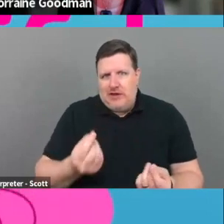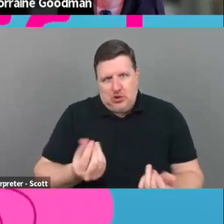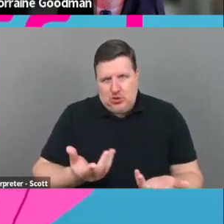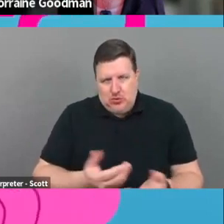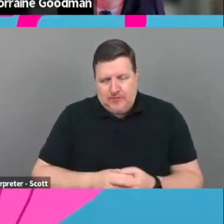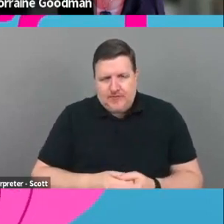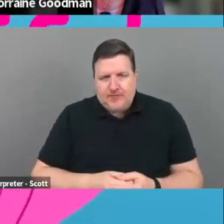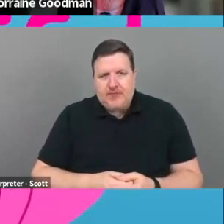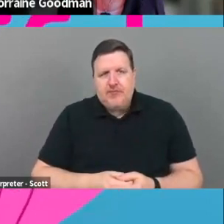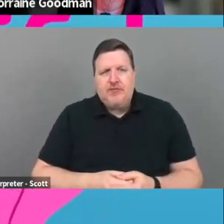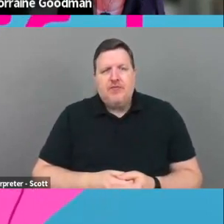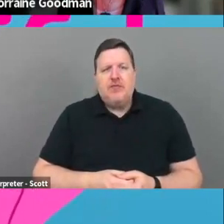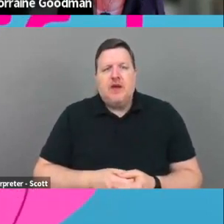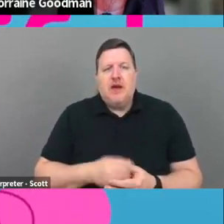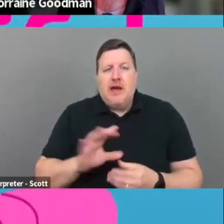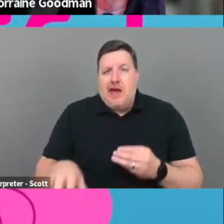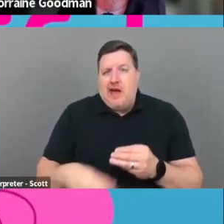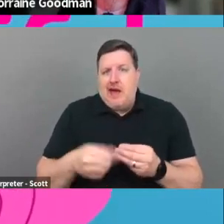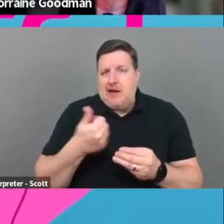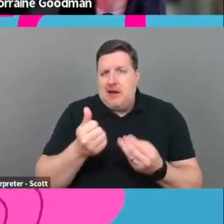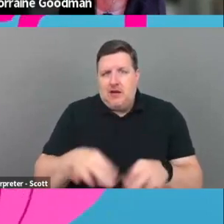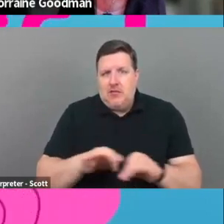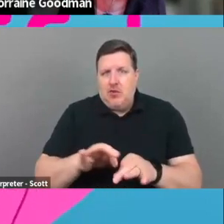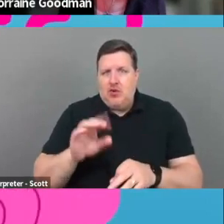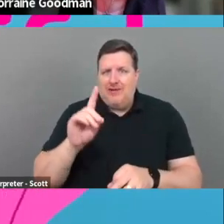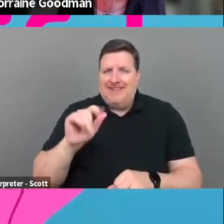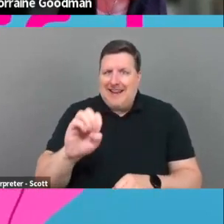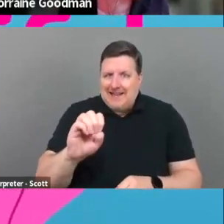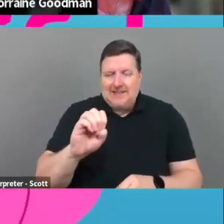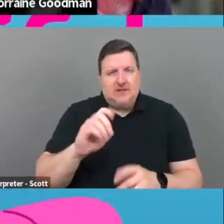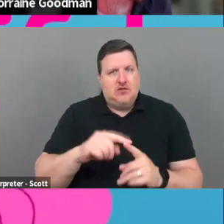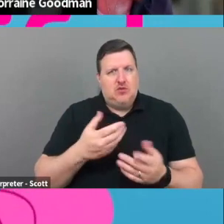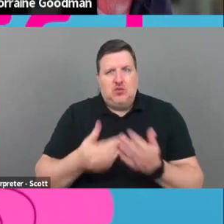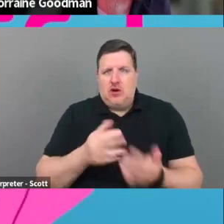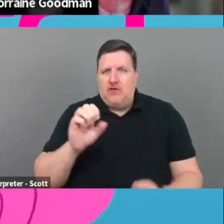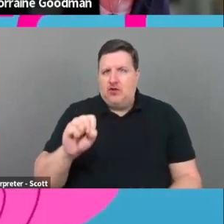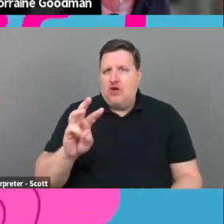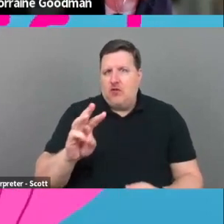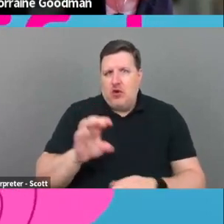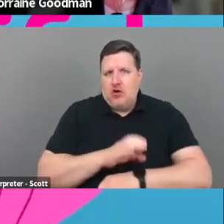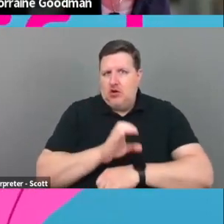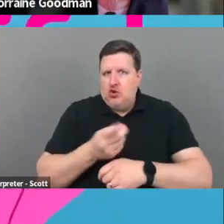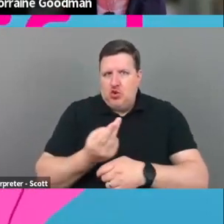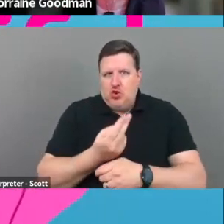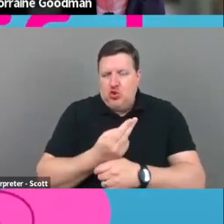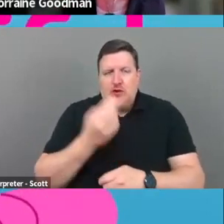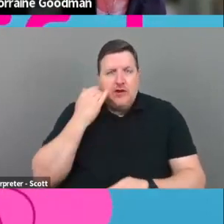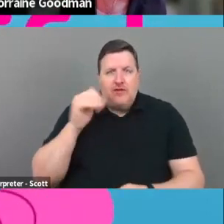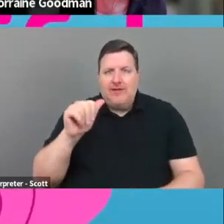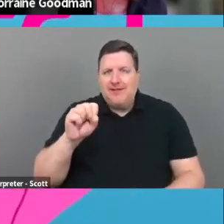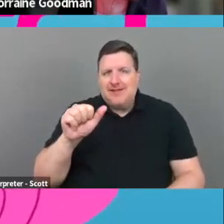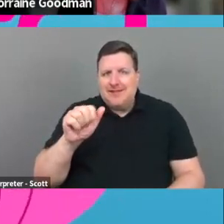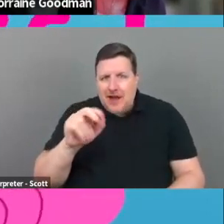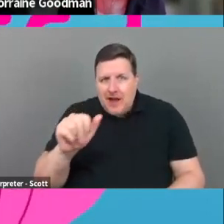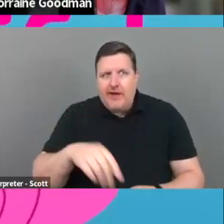Add in any important dates to whatever software you were using. If it's Asana, if it's,